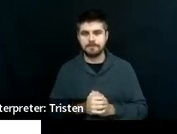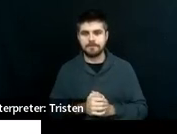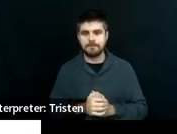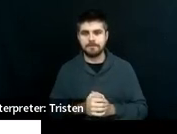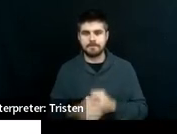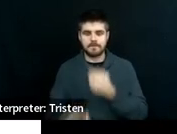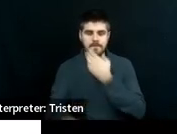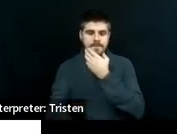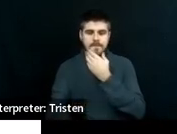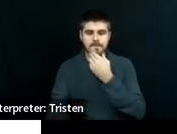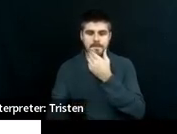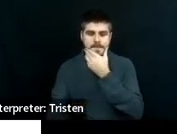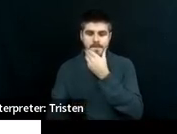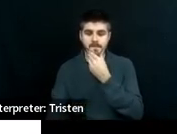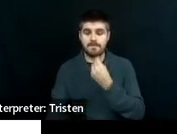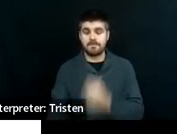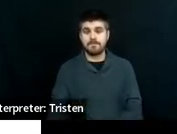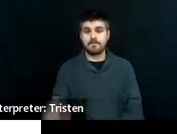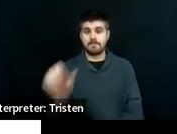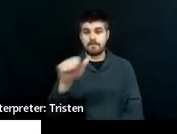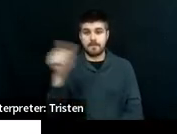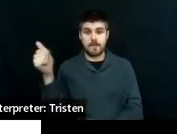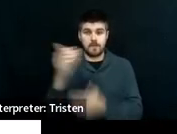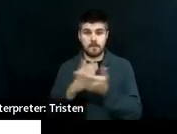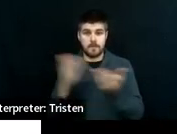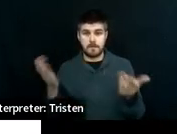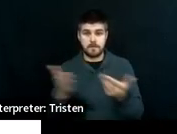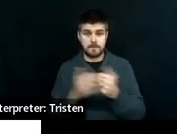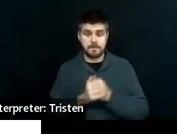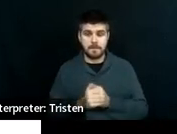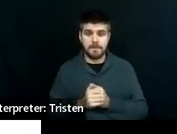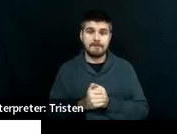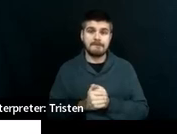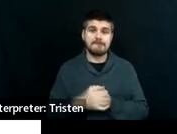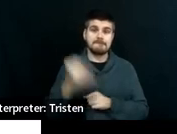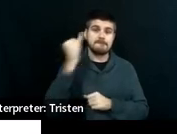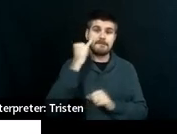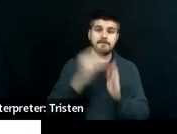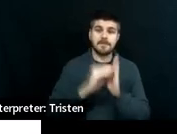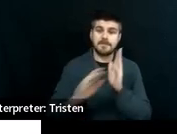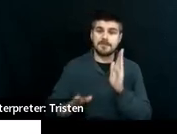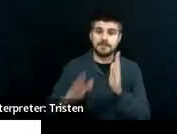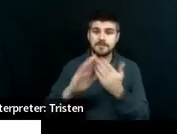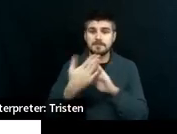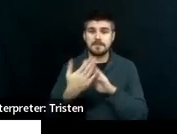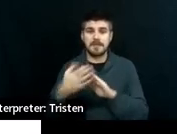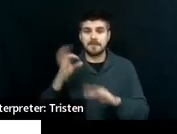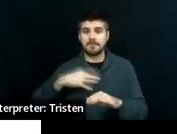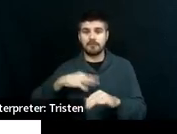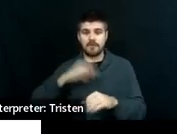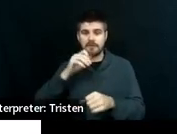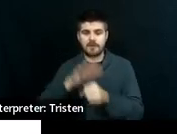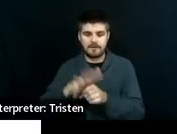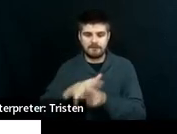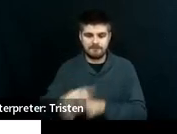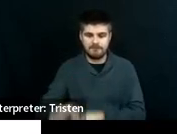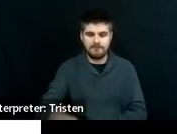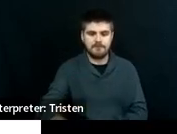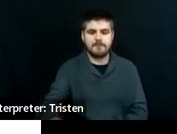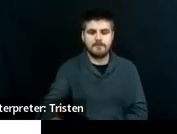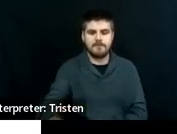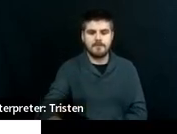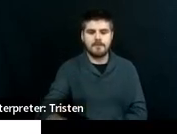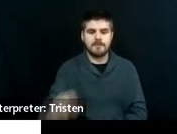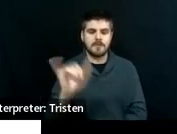So another piece here is if a child, if a student becomes credit deficient. So what if Dan doesn't pass world